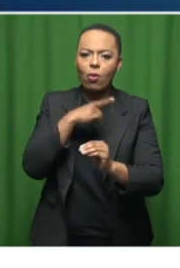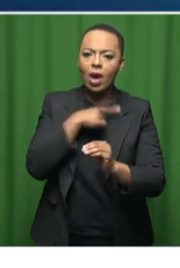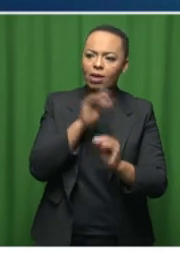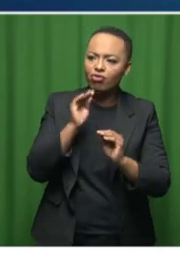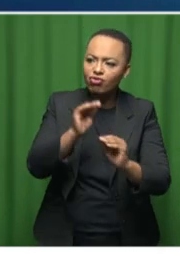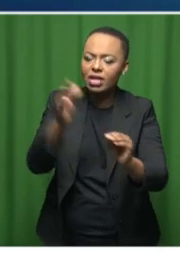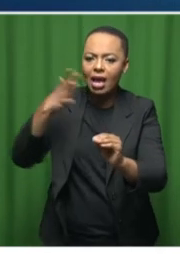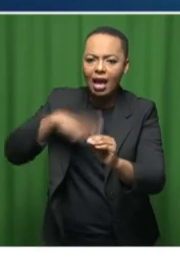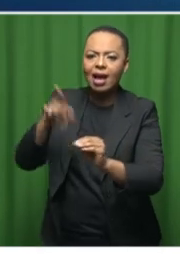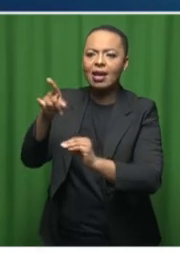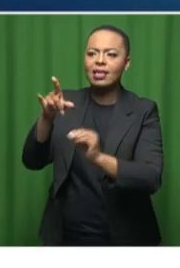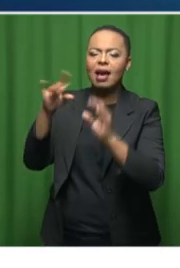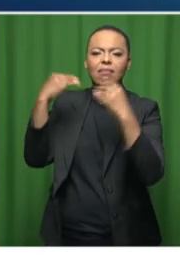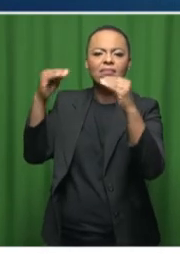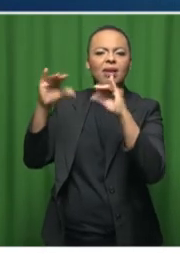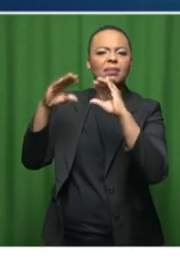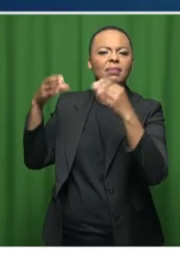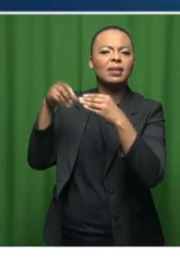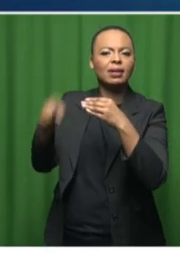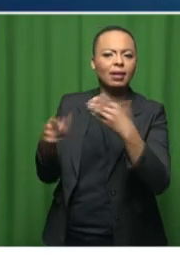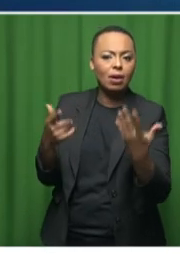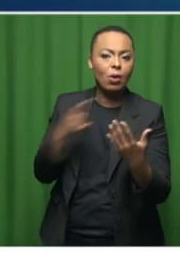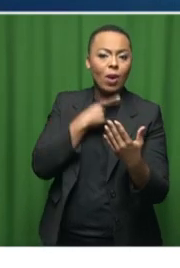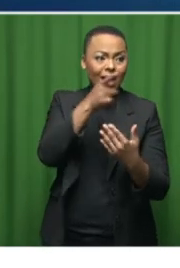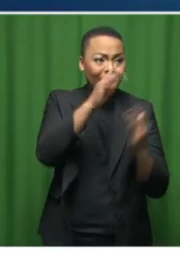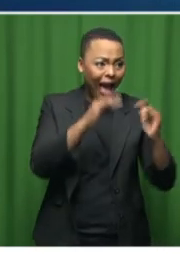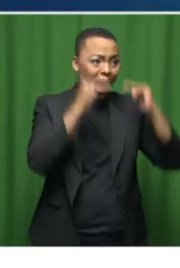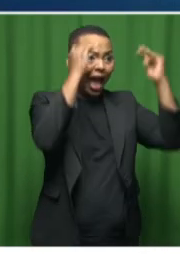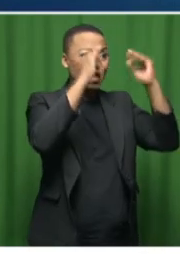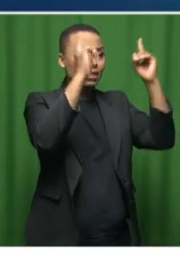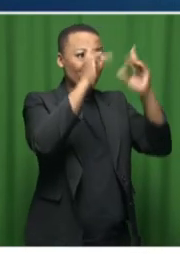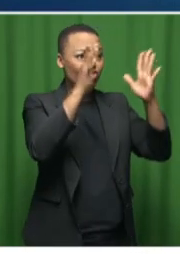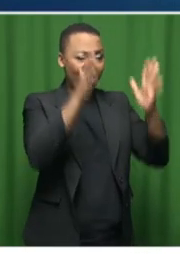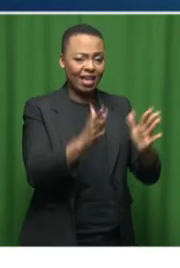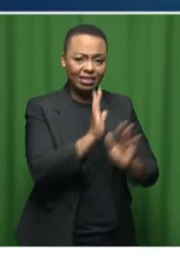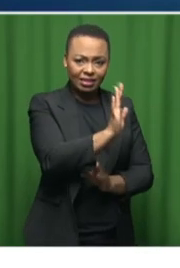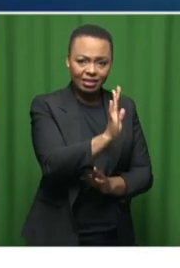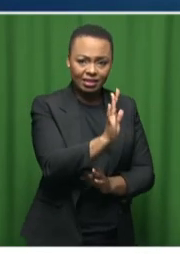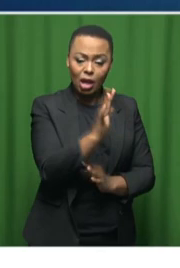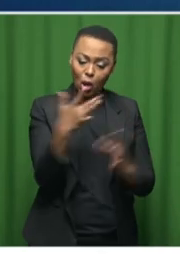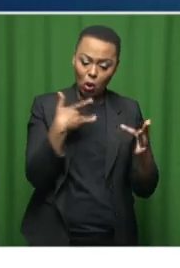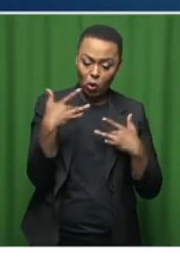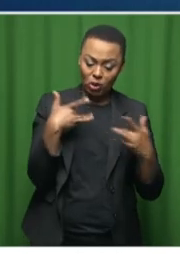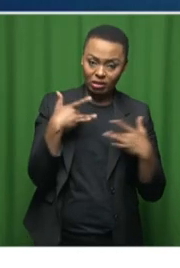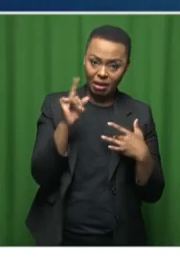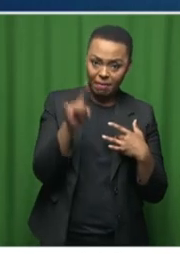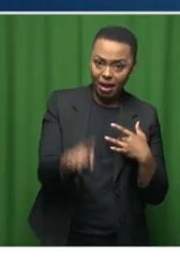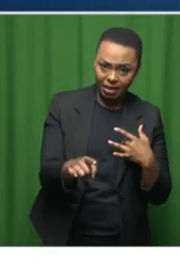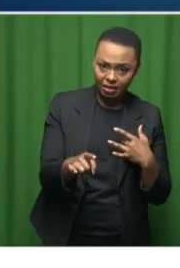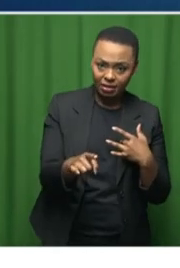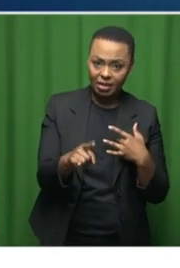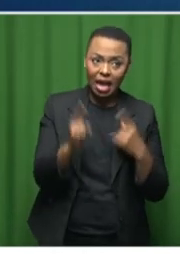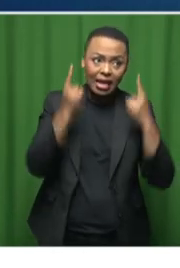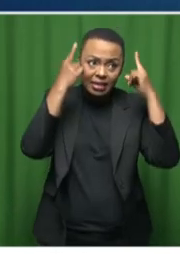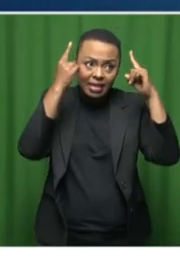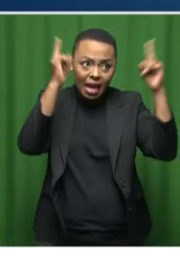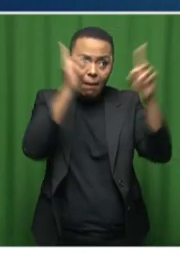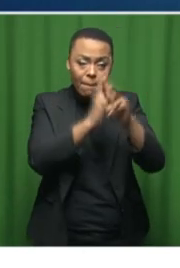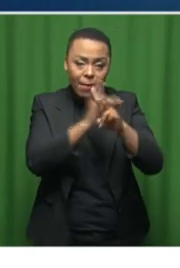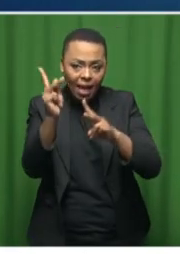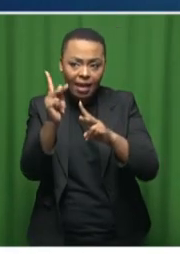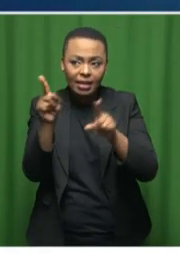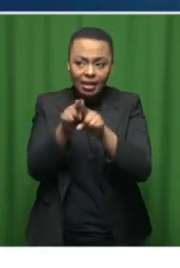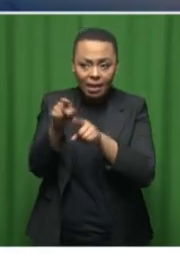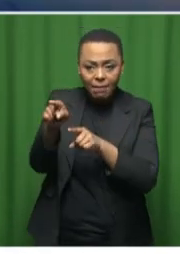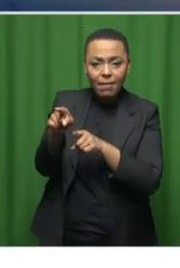And this is highly specialized. So we have to be concerned about succession planning in that regard